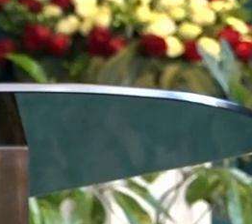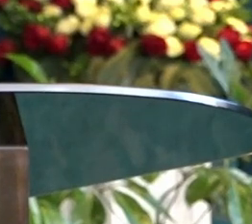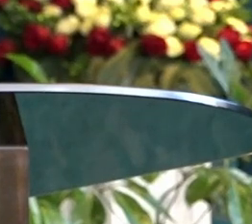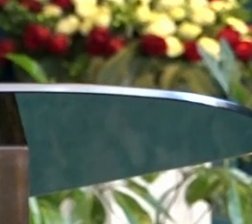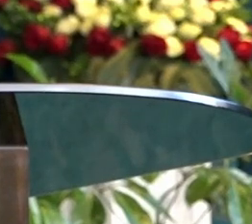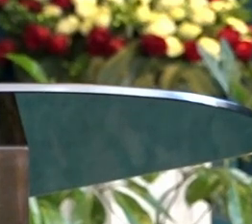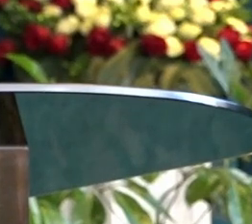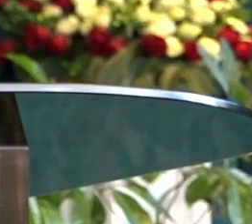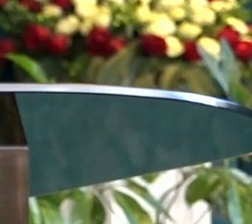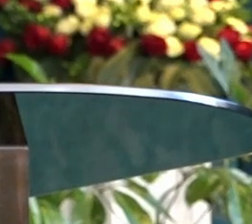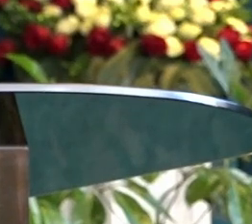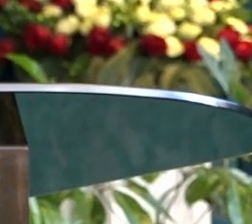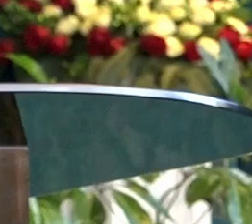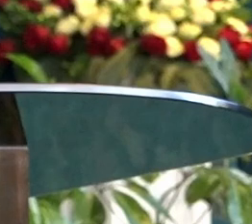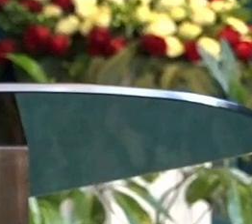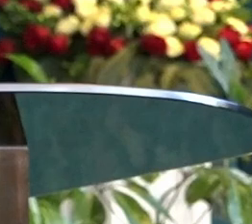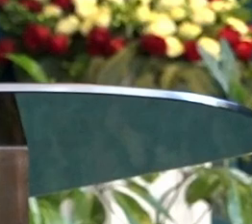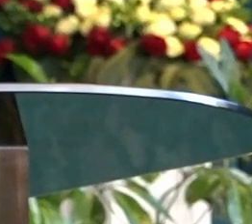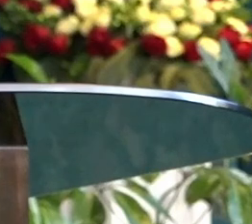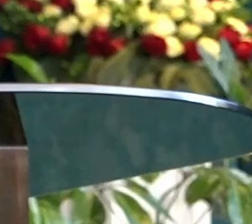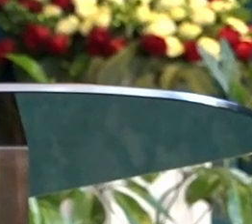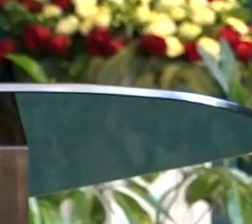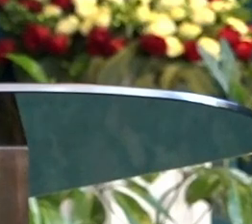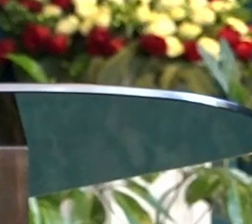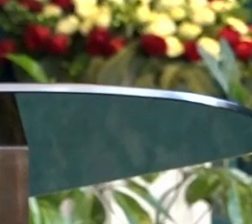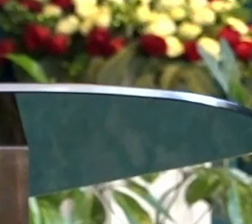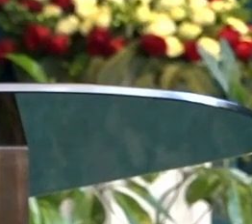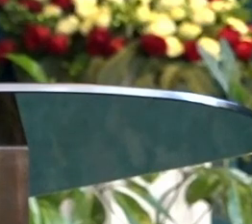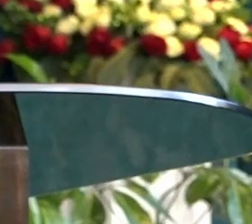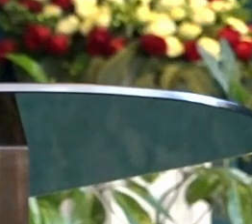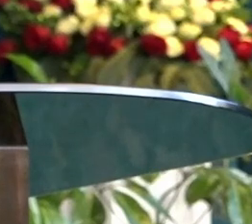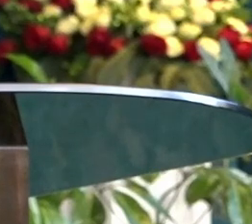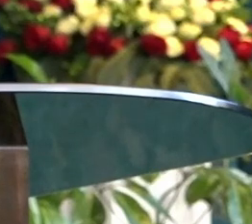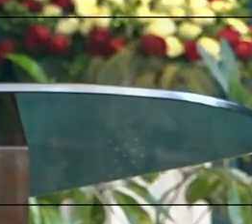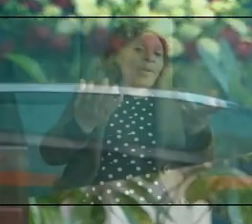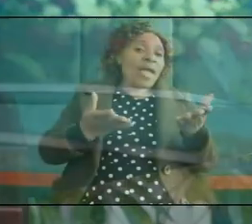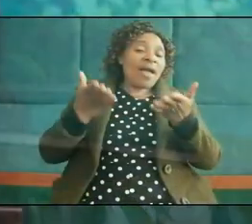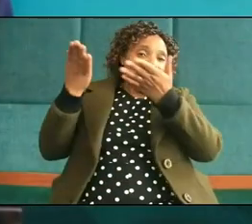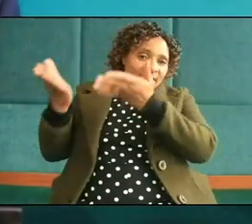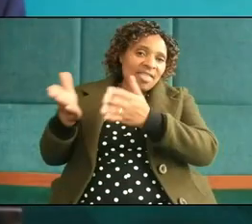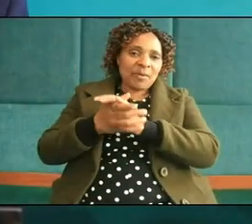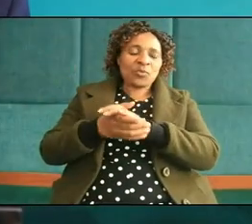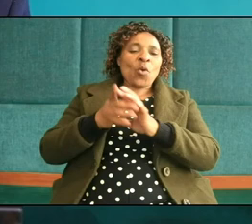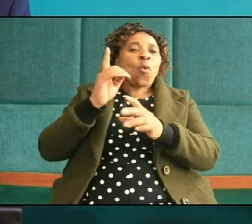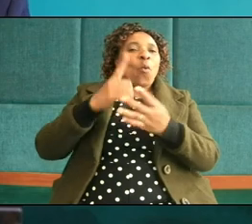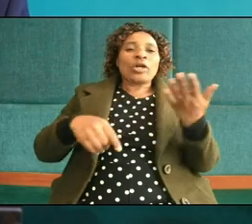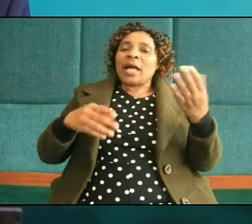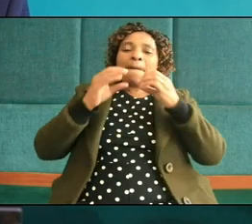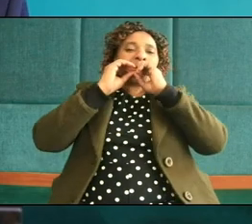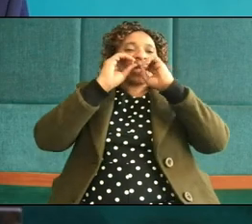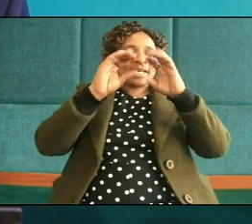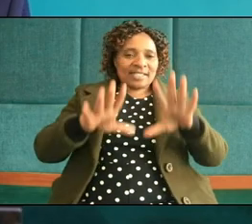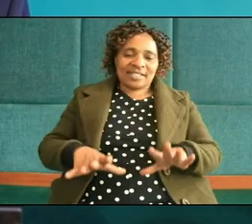we just prepare we need to start from now what a blessing my leaders